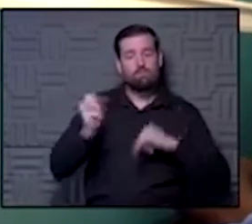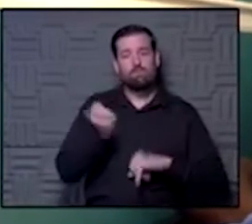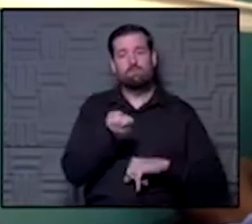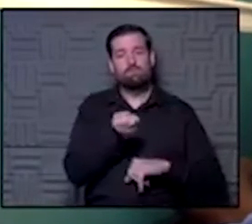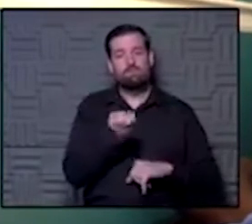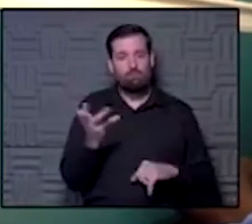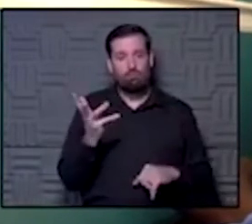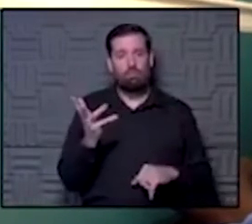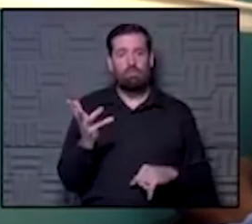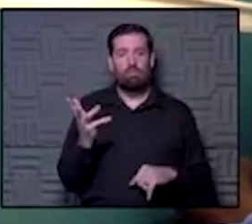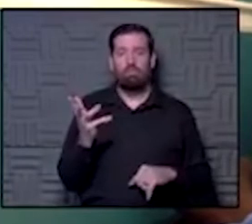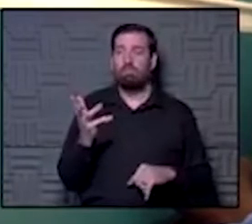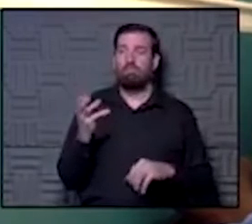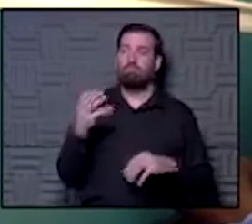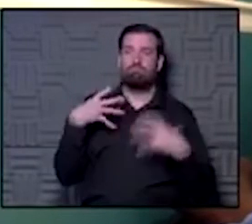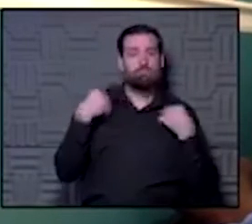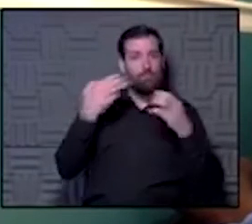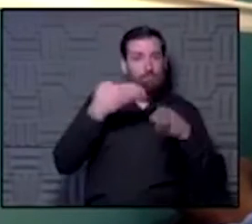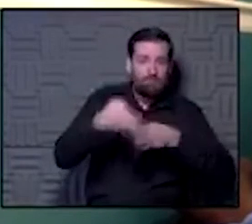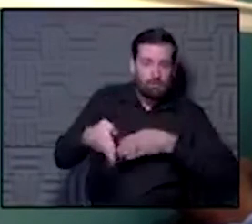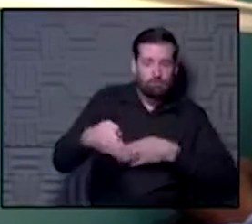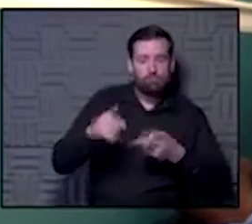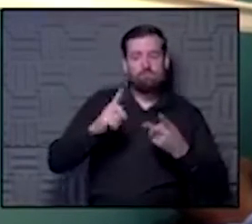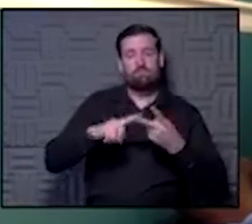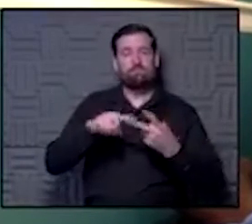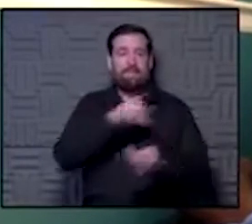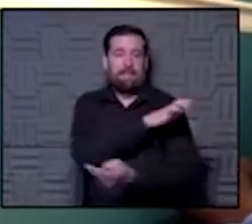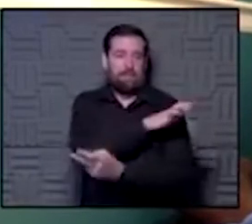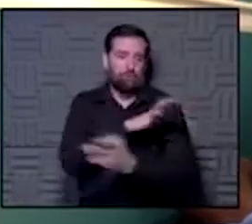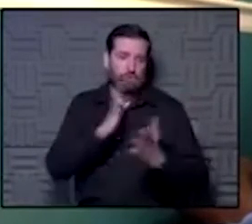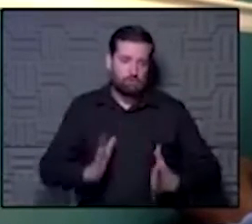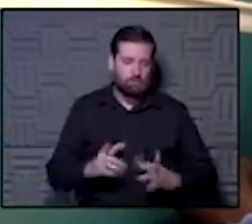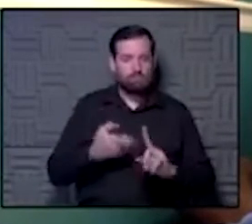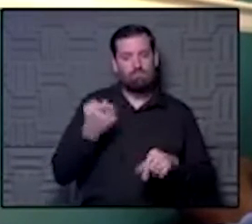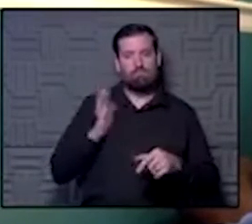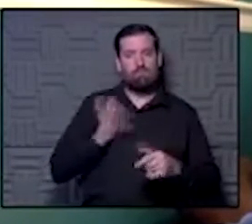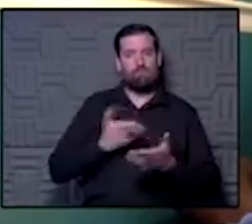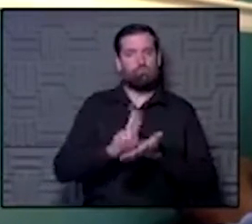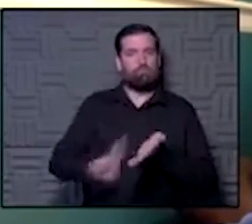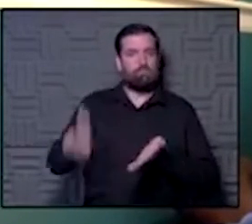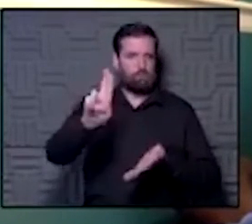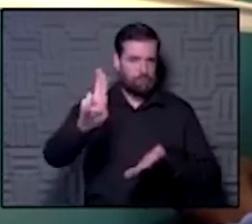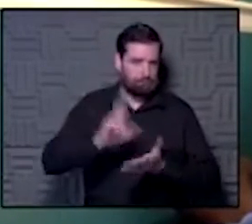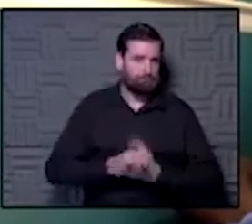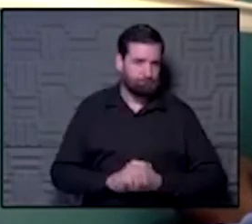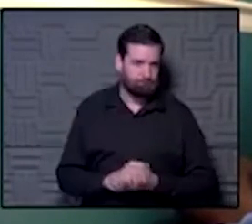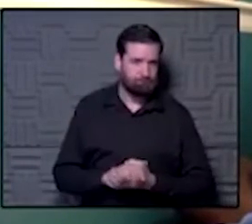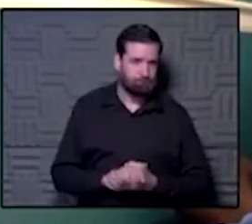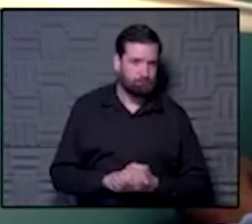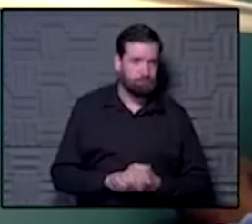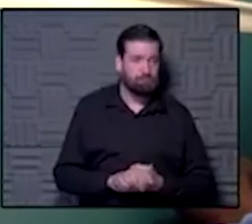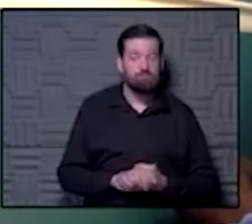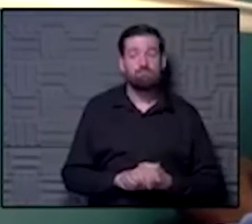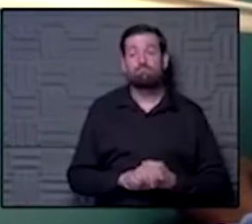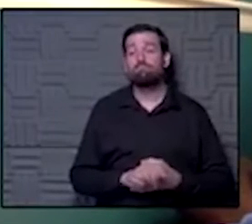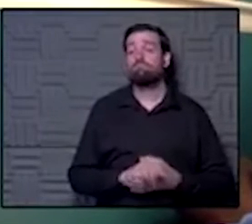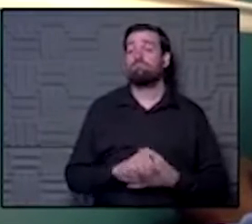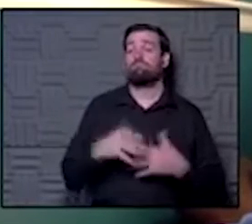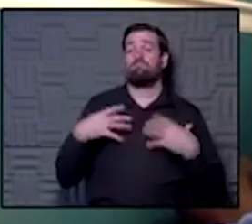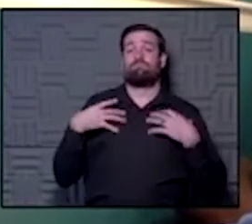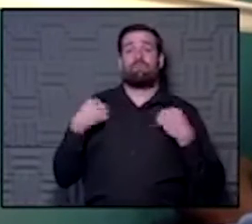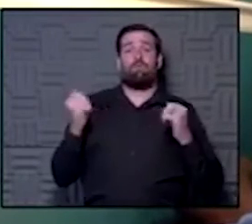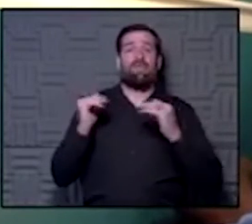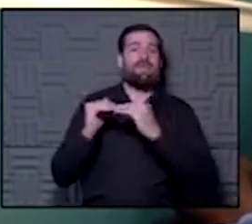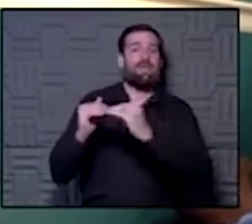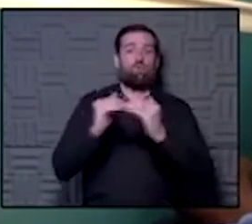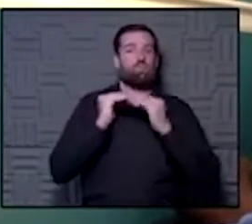health professionals and clinicians from our university. So the health equity task force, and